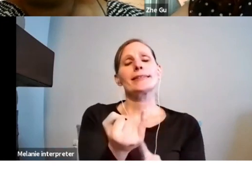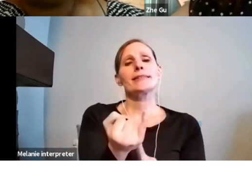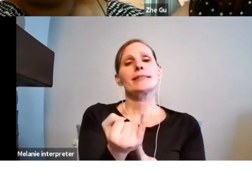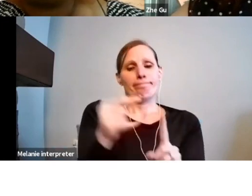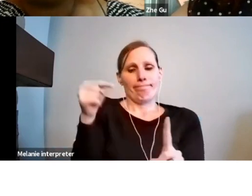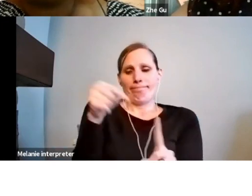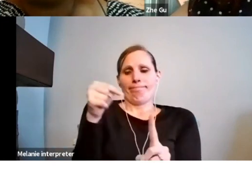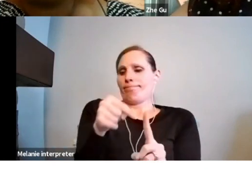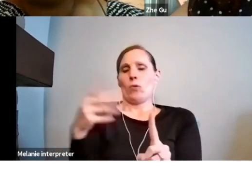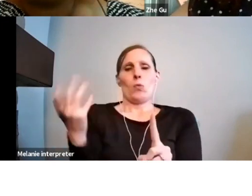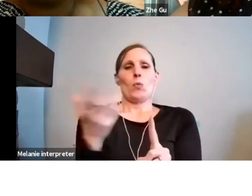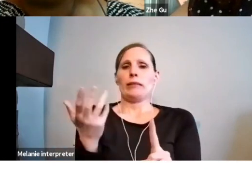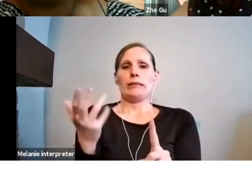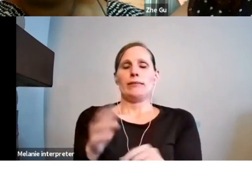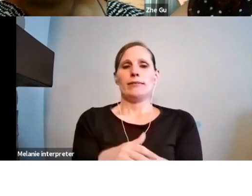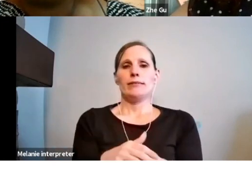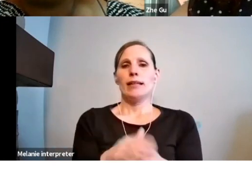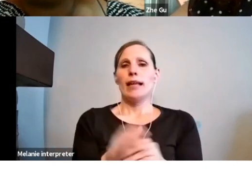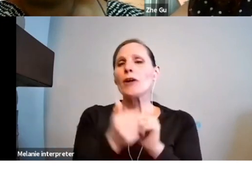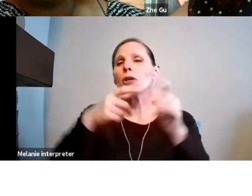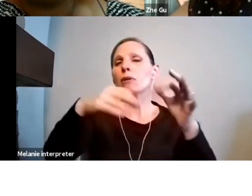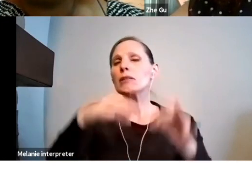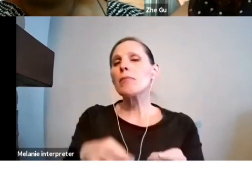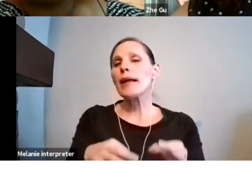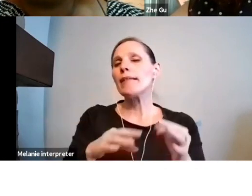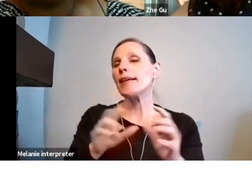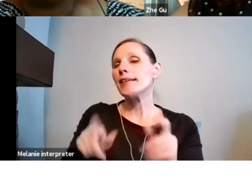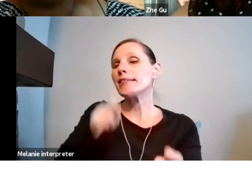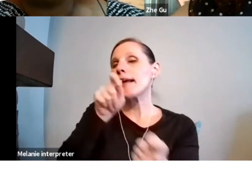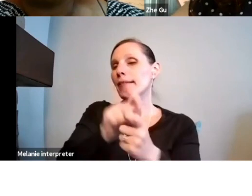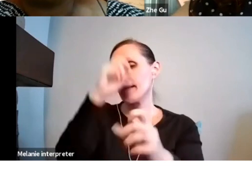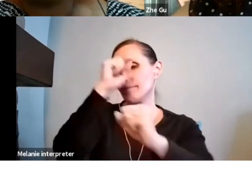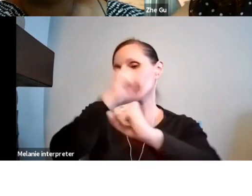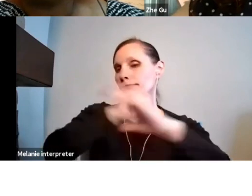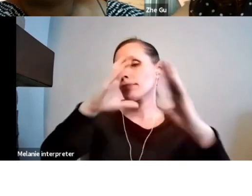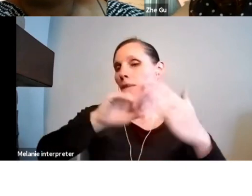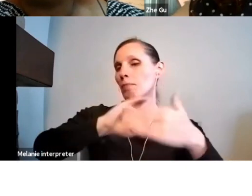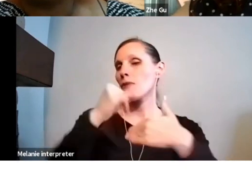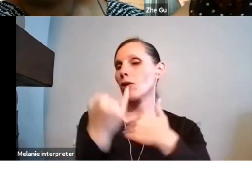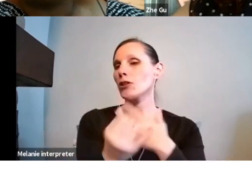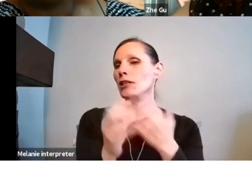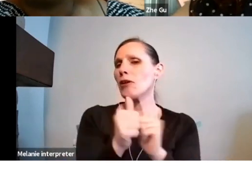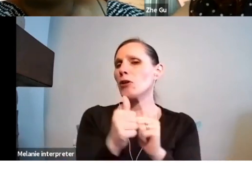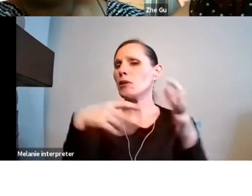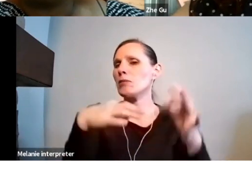people start to shape, you know, this, this sort of parameters of their project?